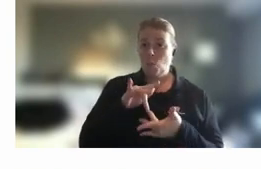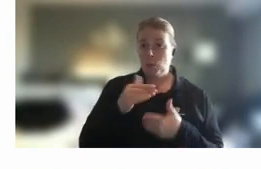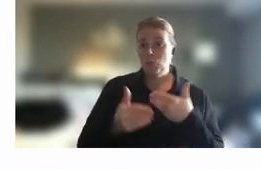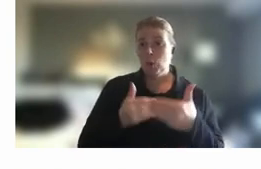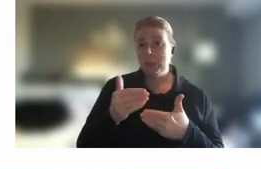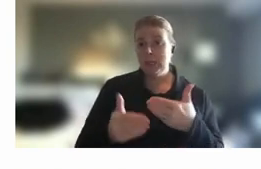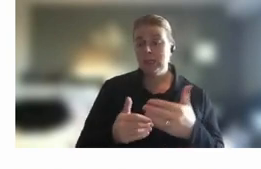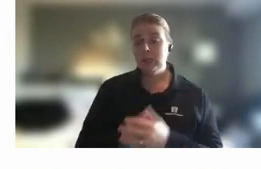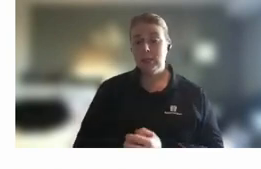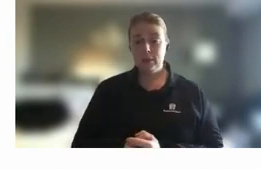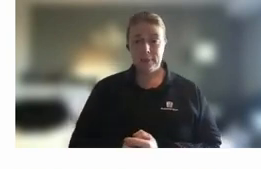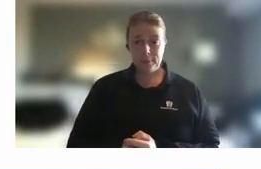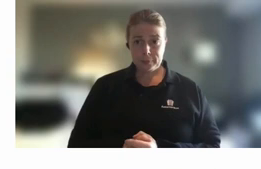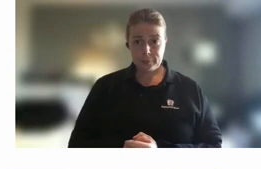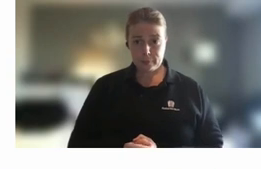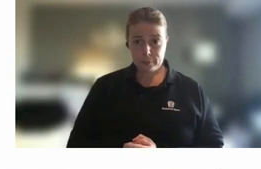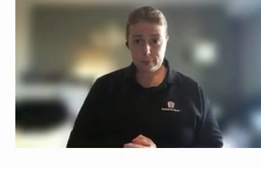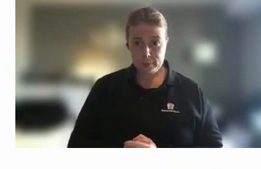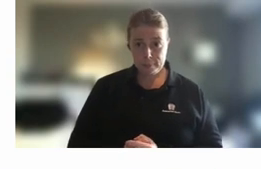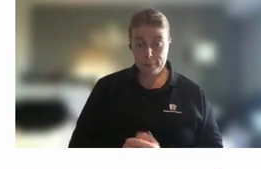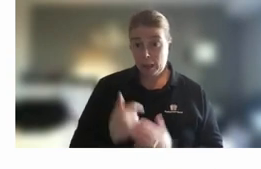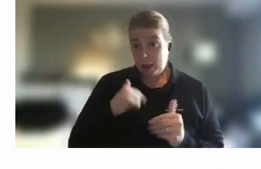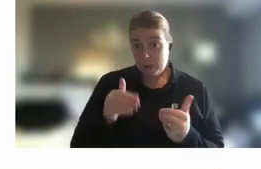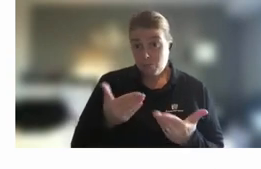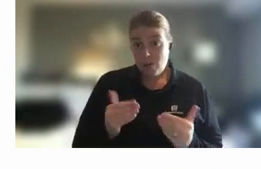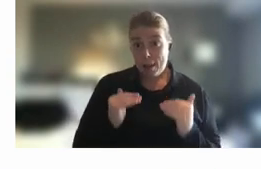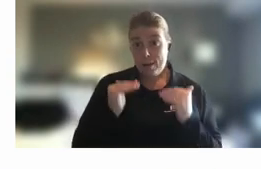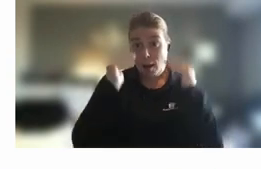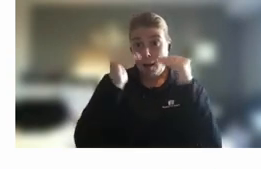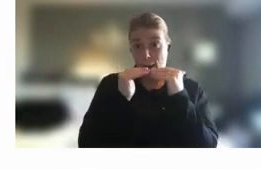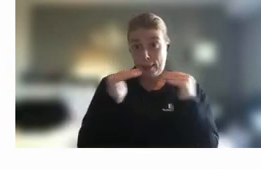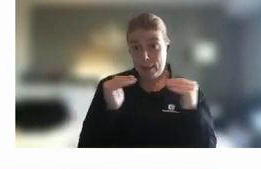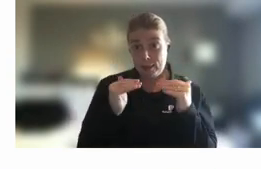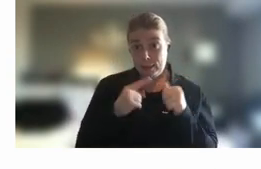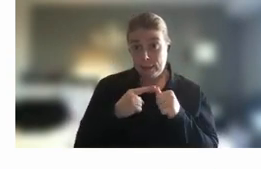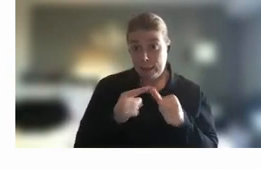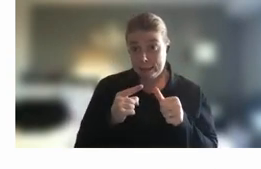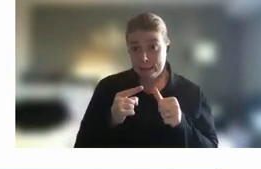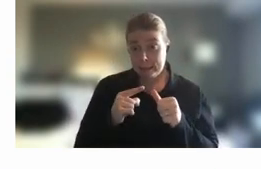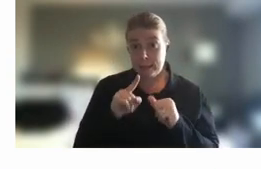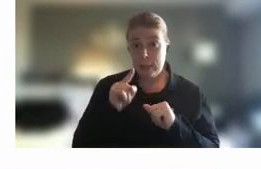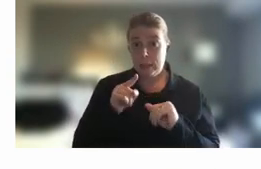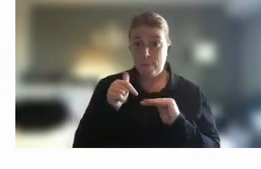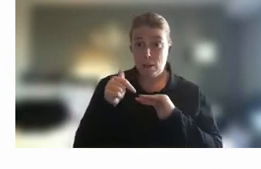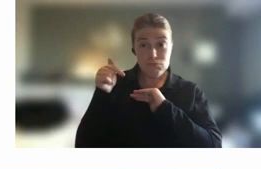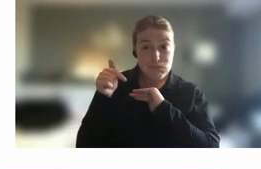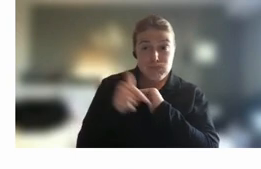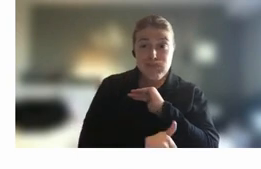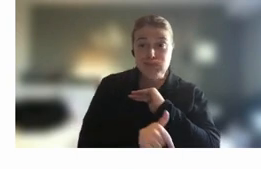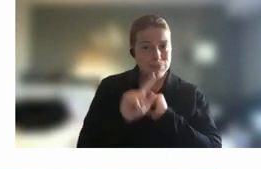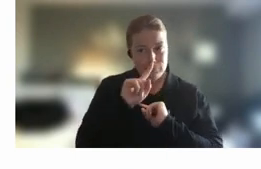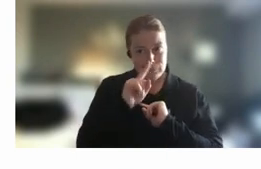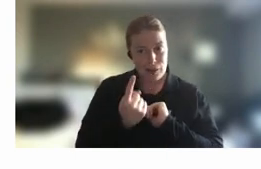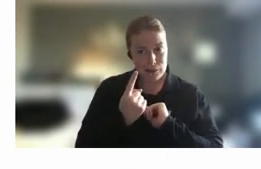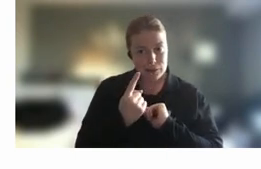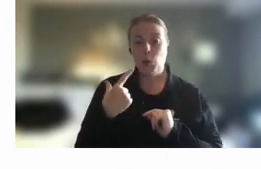I I will provide some high level answers but but not get into a whole lot of detail here because the formal